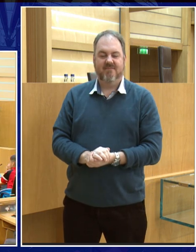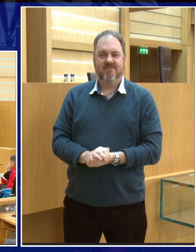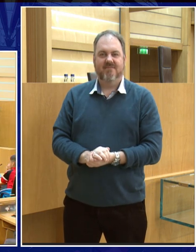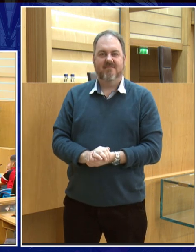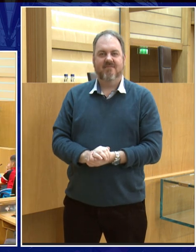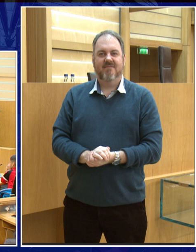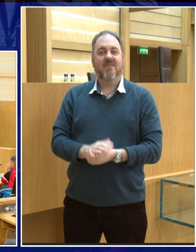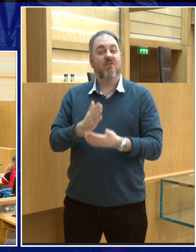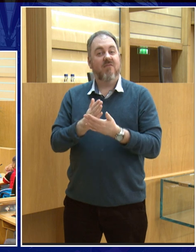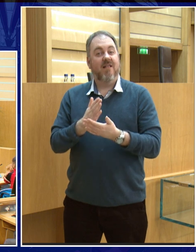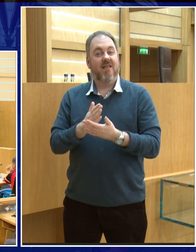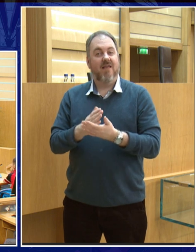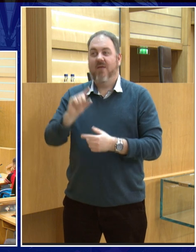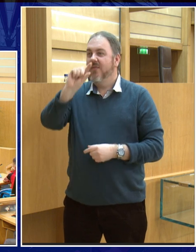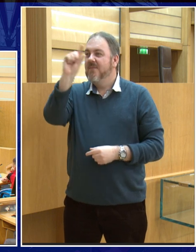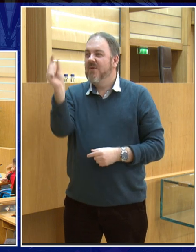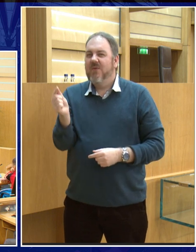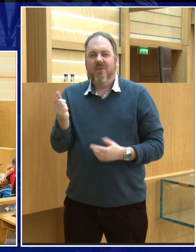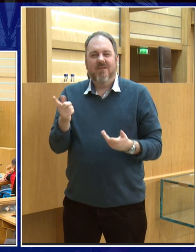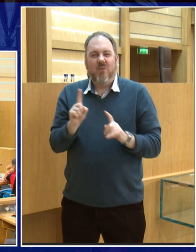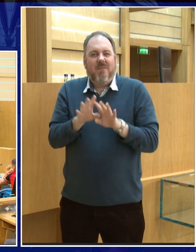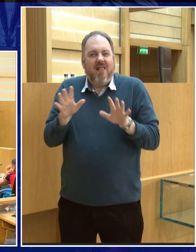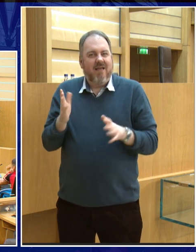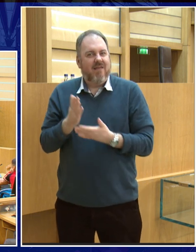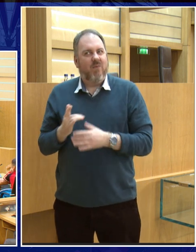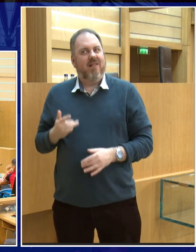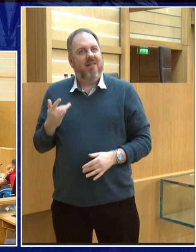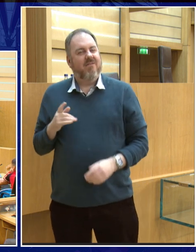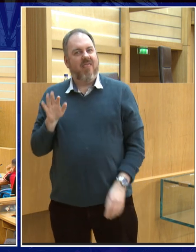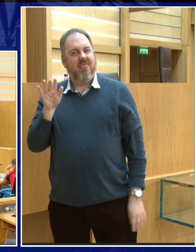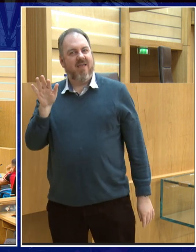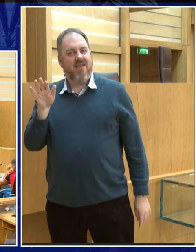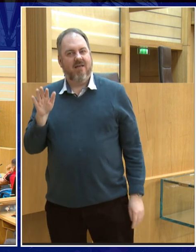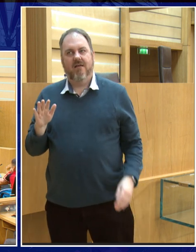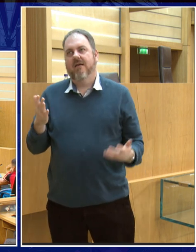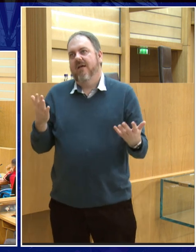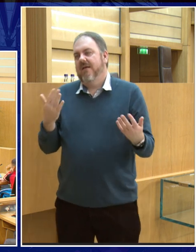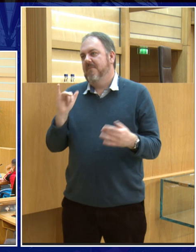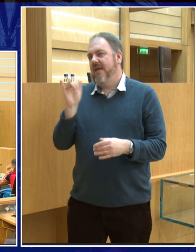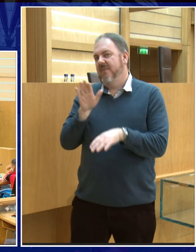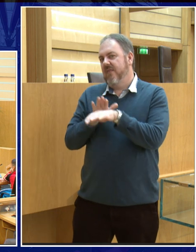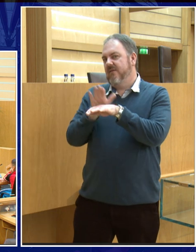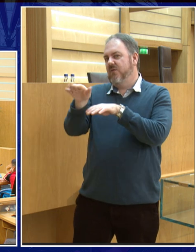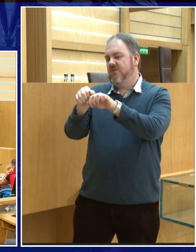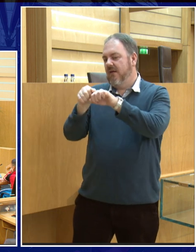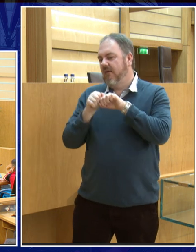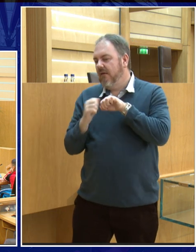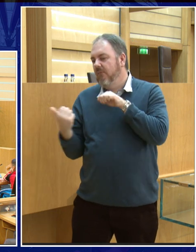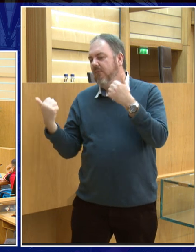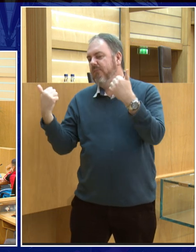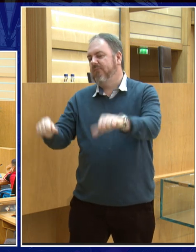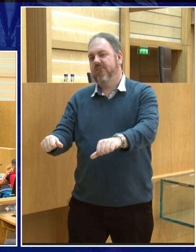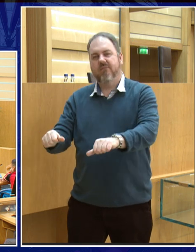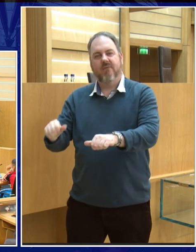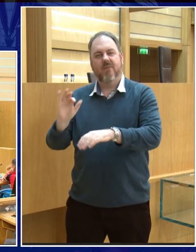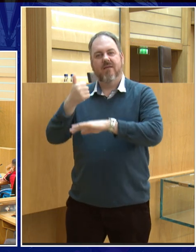Okay. So the Moon, what would it be like to live on? Well, in the future, it would be lovely to have a Moon base. But the Moon is sort of a very alien